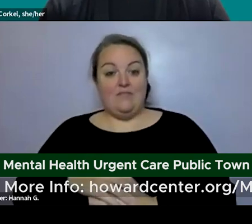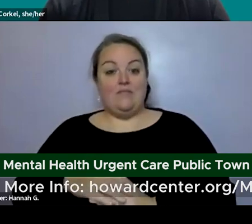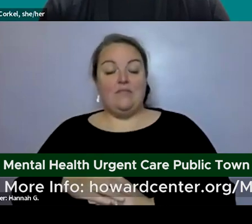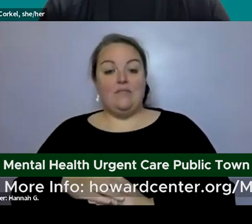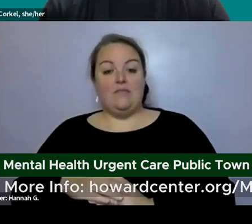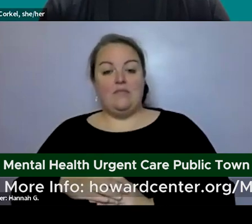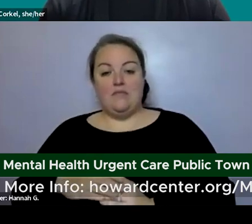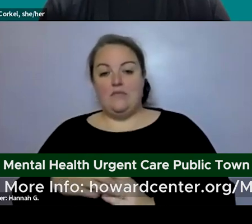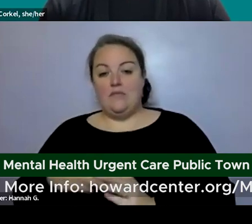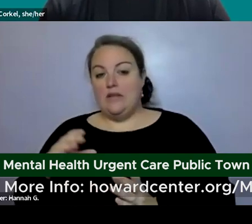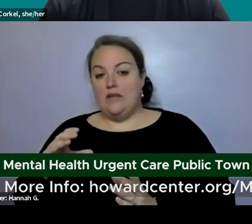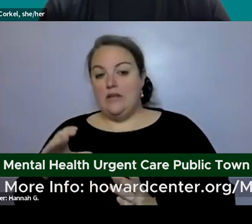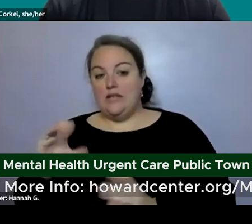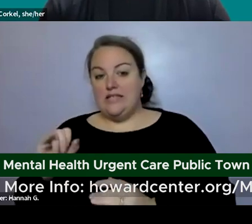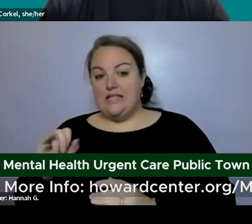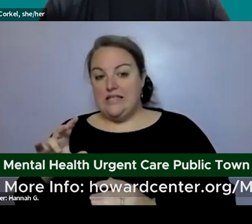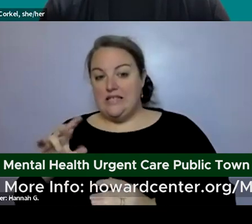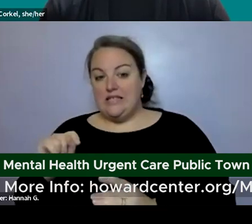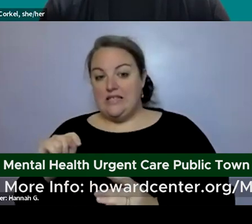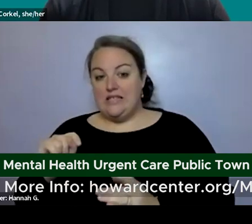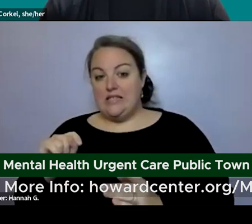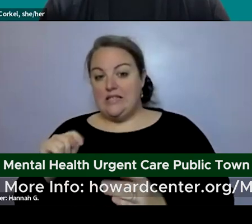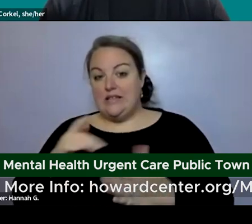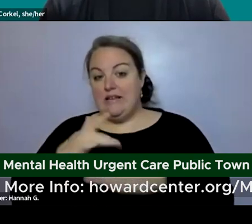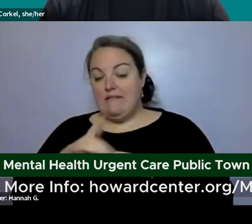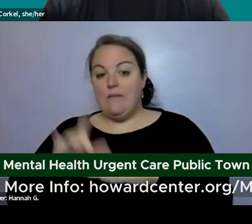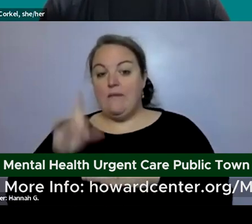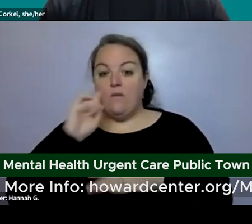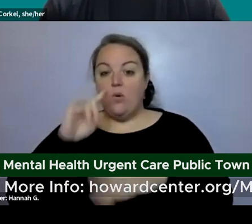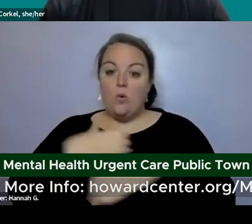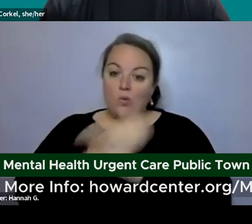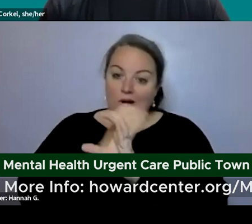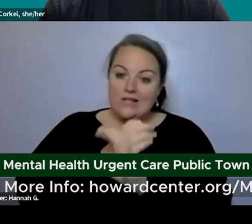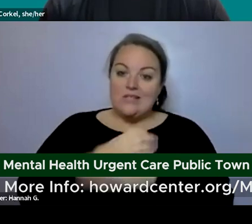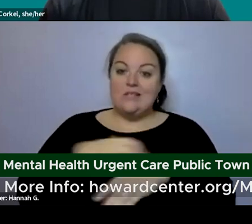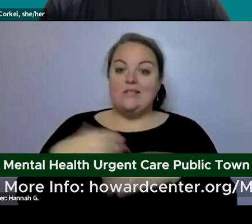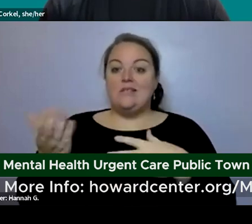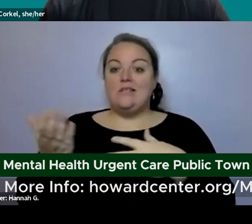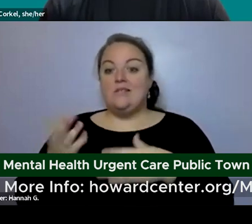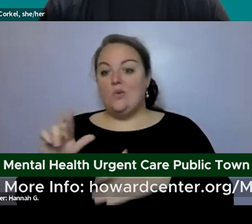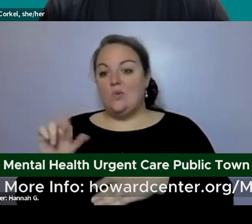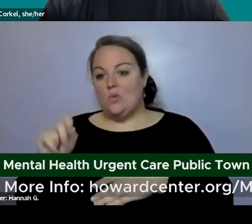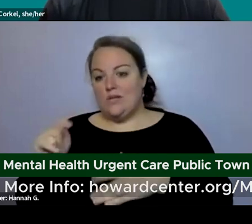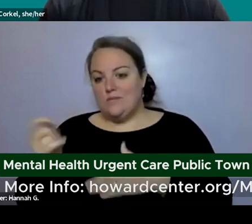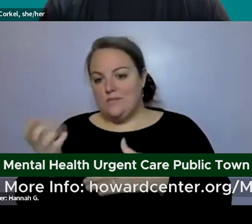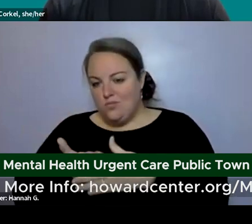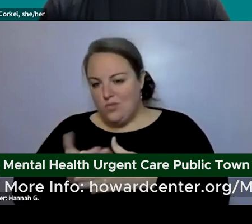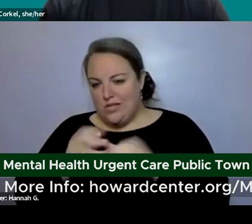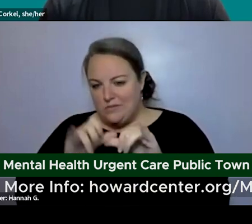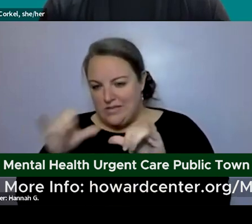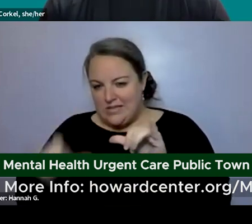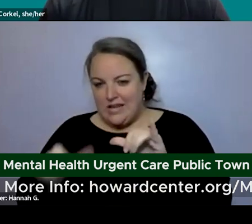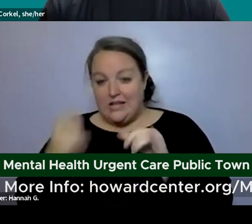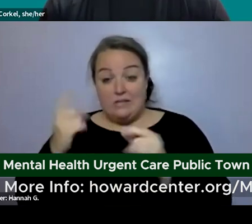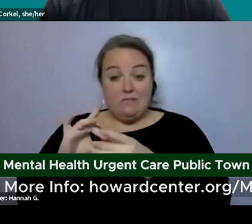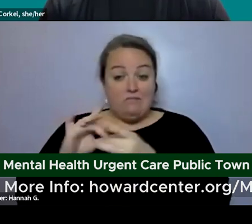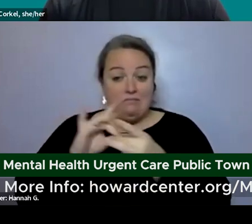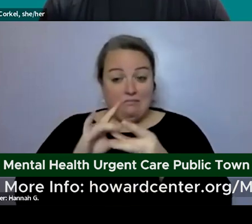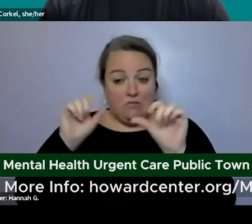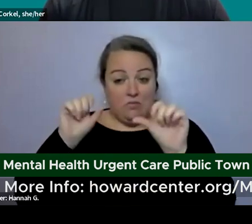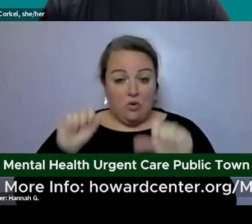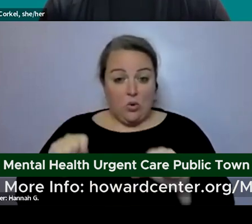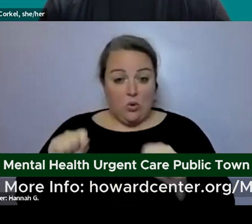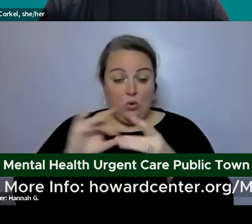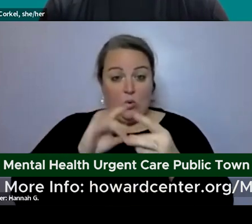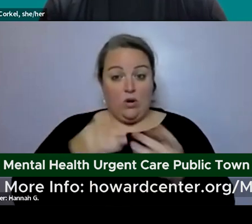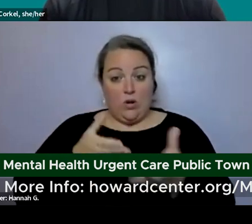for a crisis respite stay and could something like that be coordinated um uh in a mental health urgent